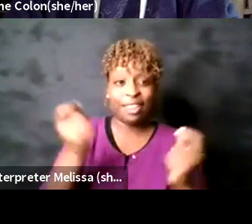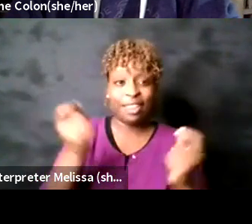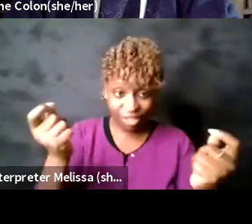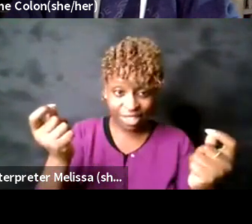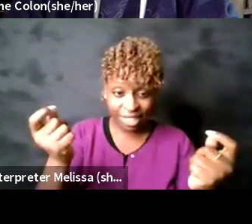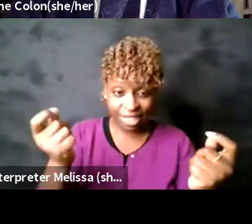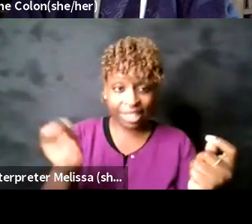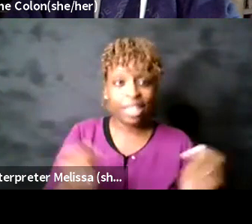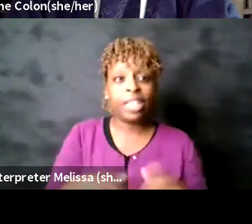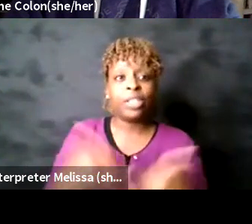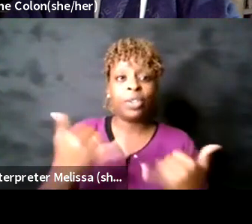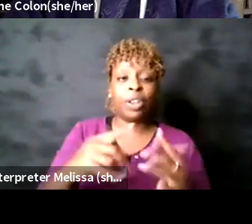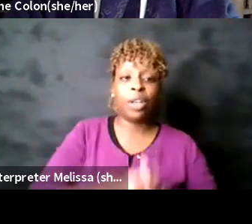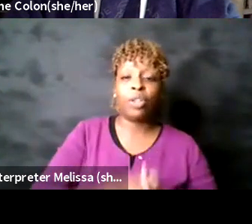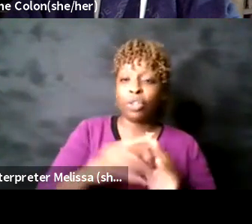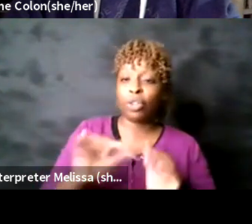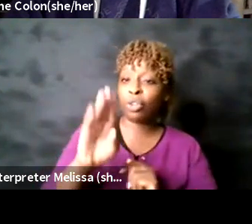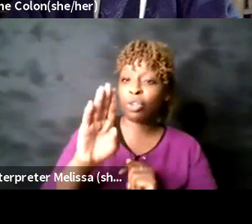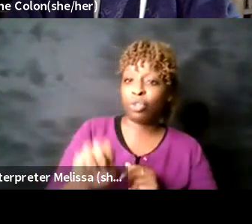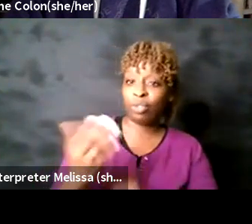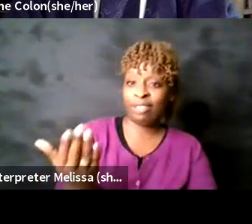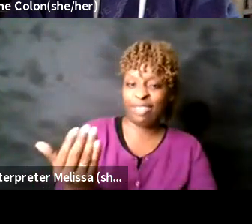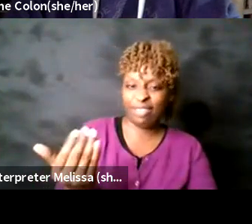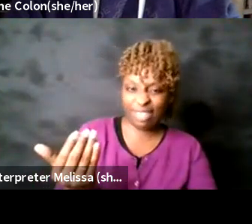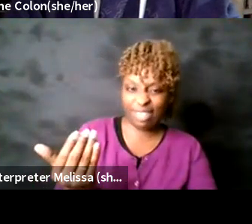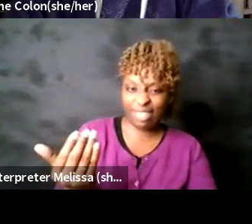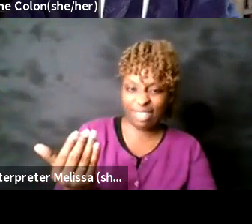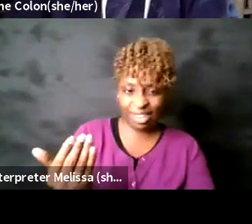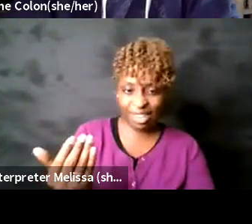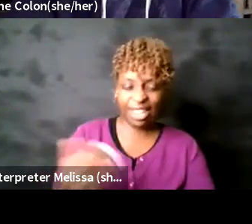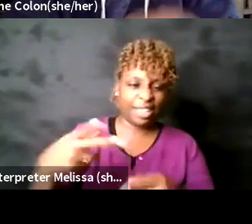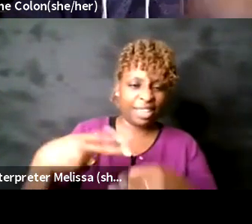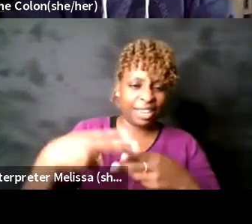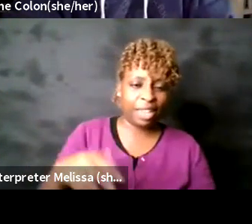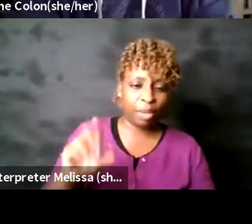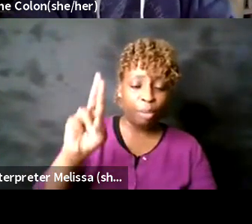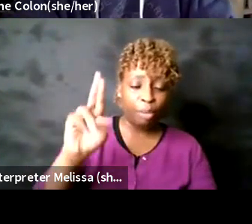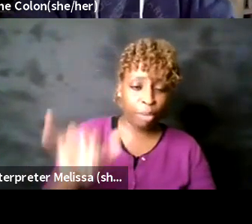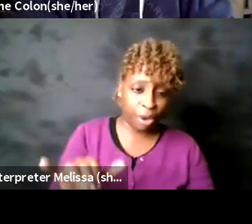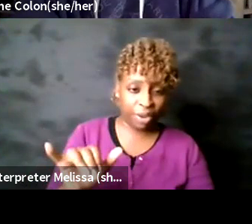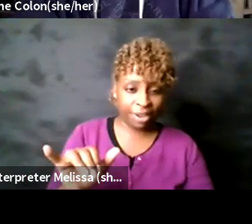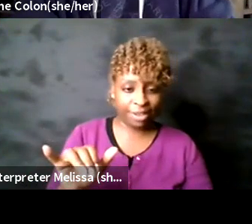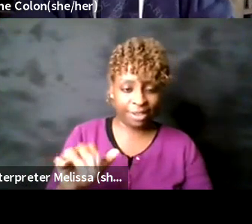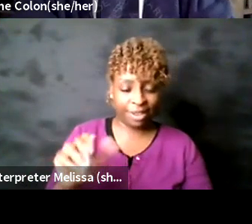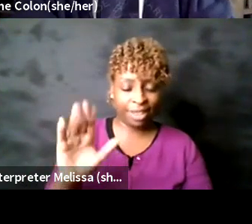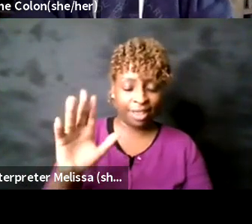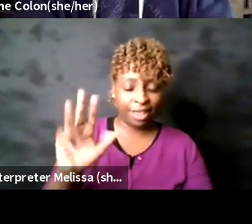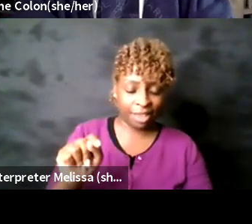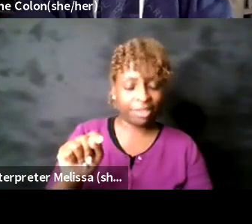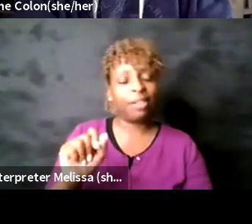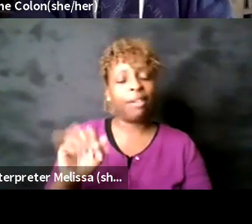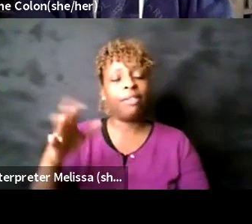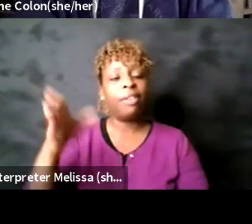on june 15th barring any acts of god um with uh dates opening up four reservations on july 15th